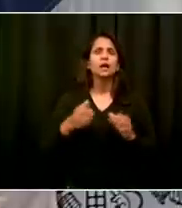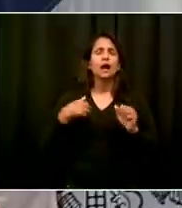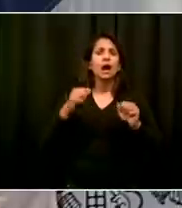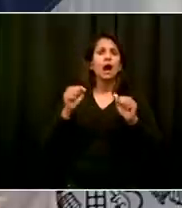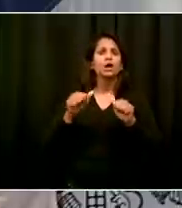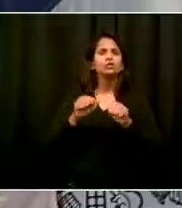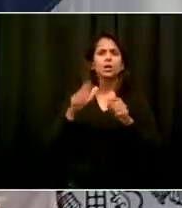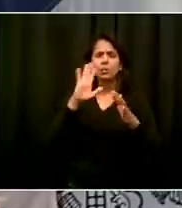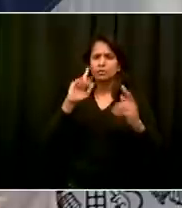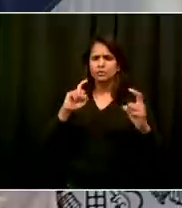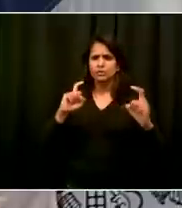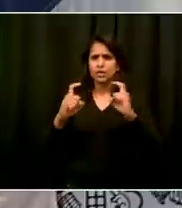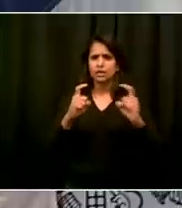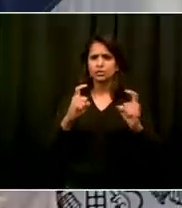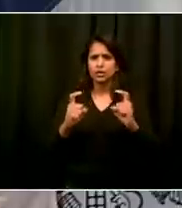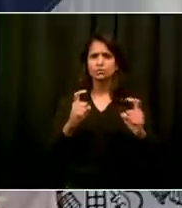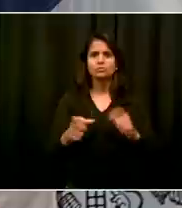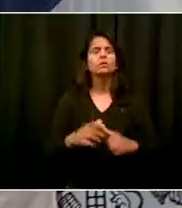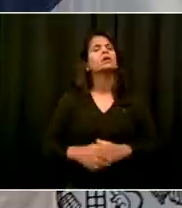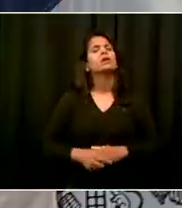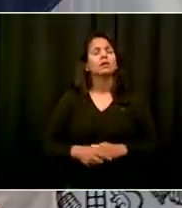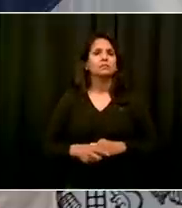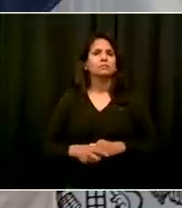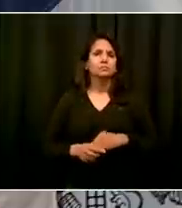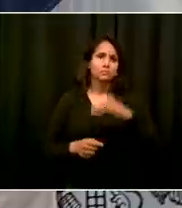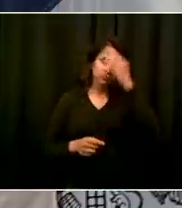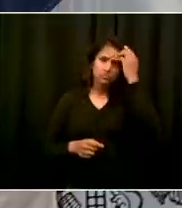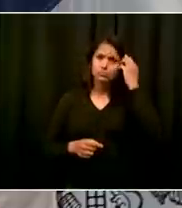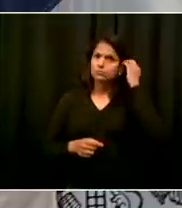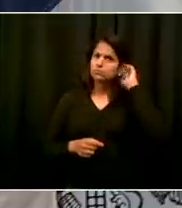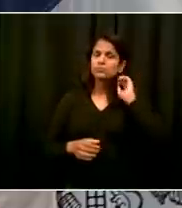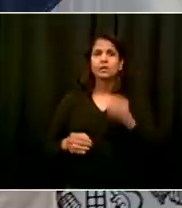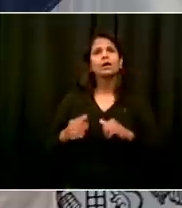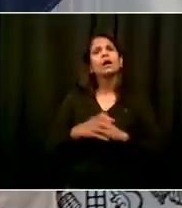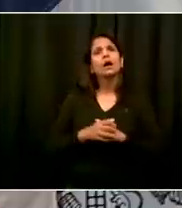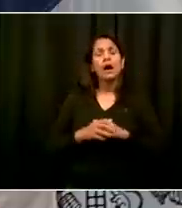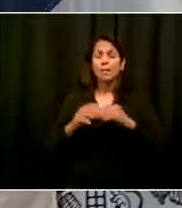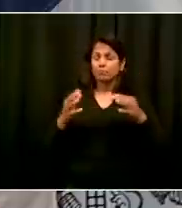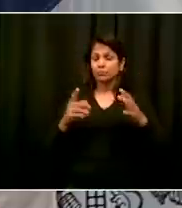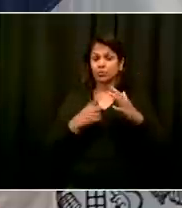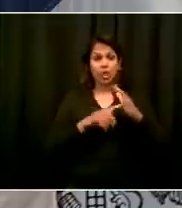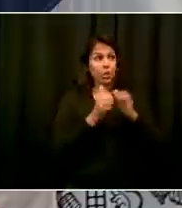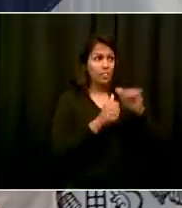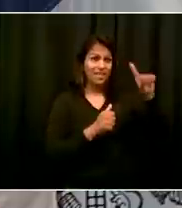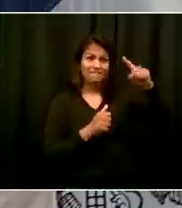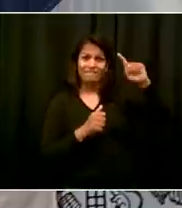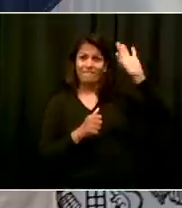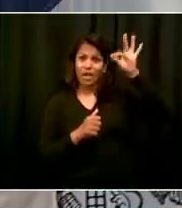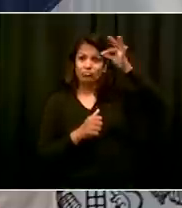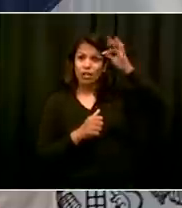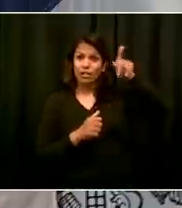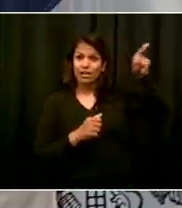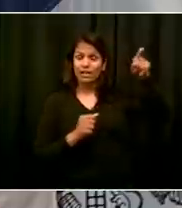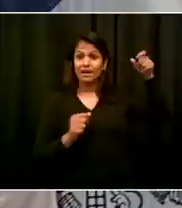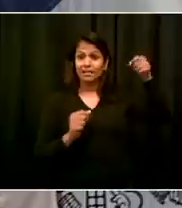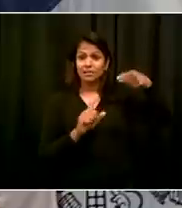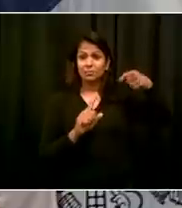let's start with the stimulus. As I said to all of you, for months I thought it was essentially a given.